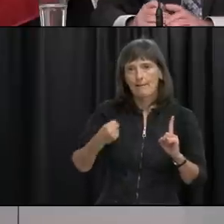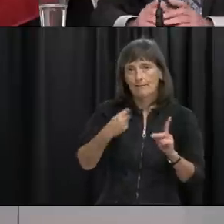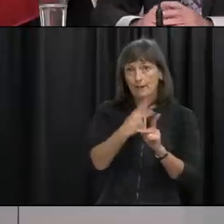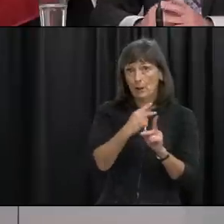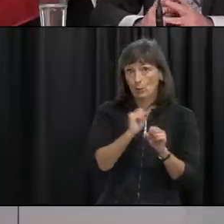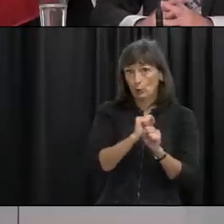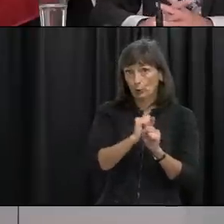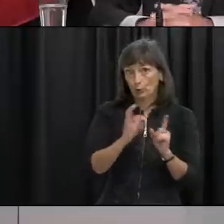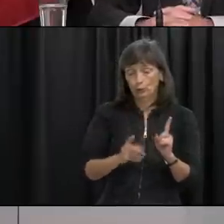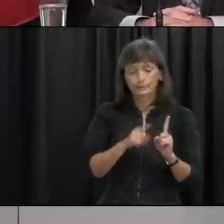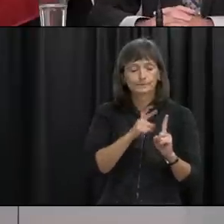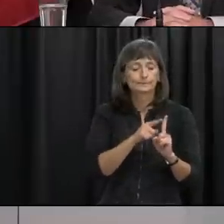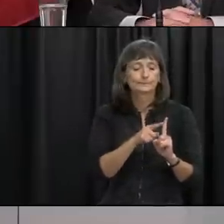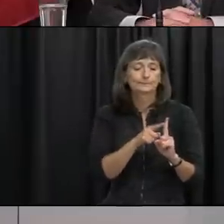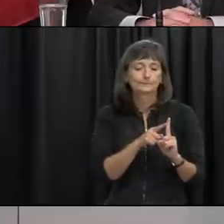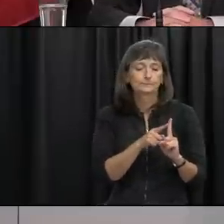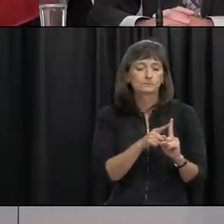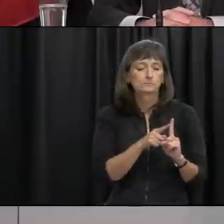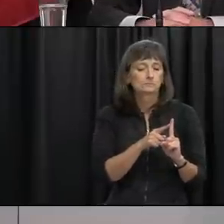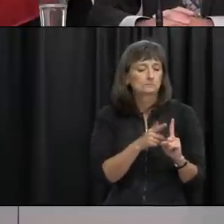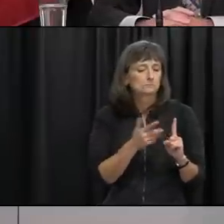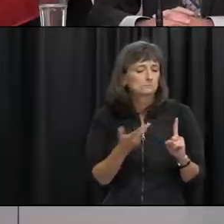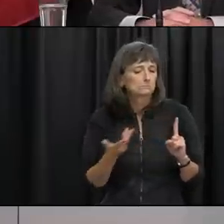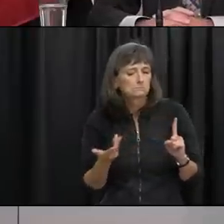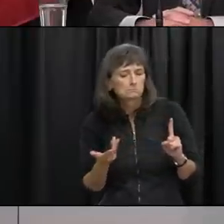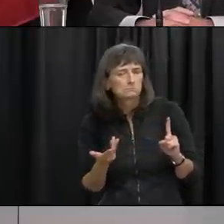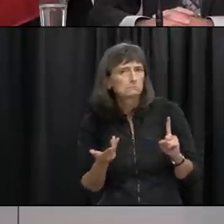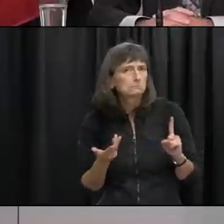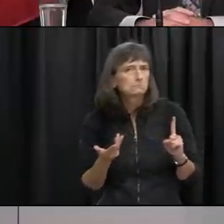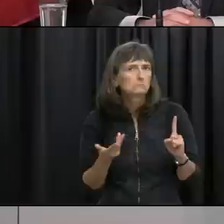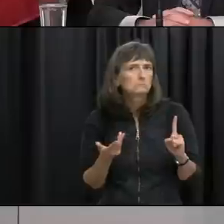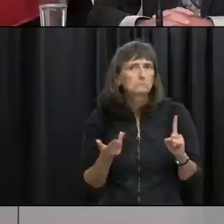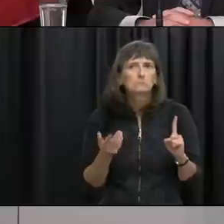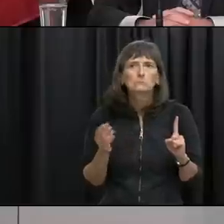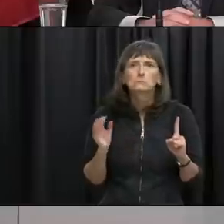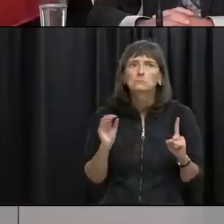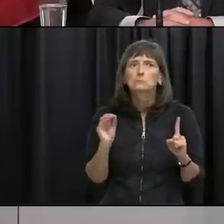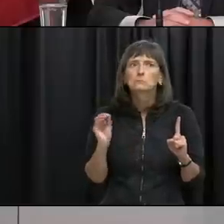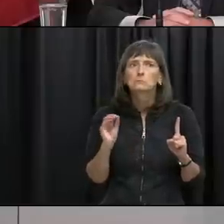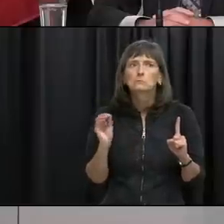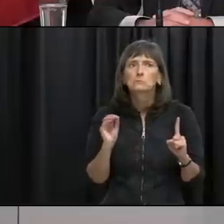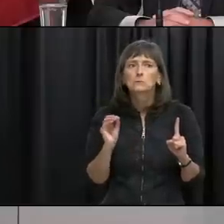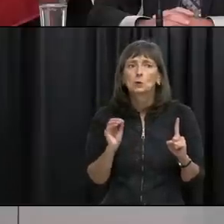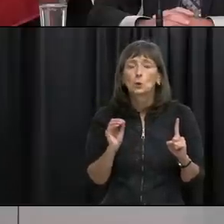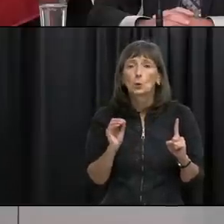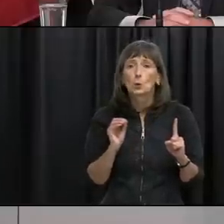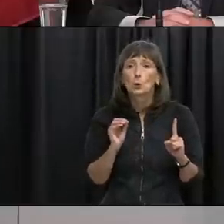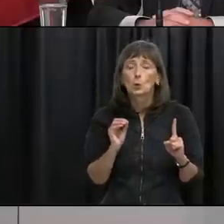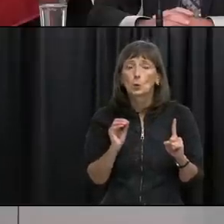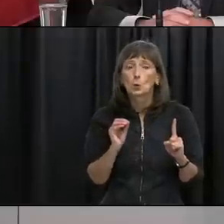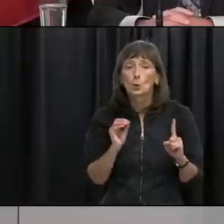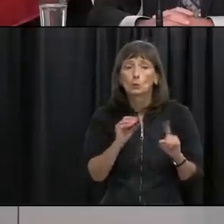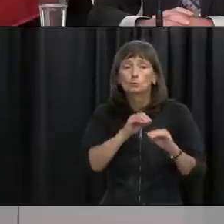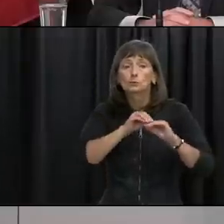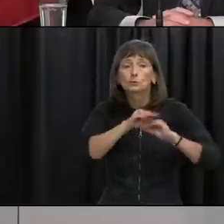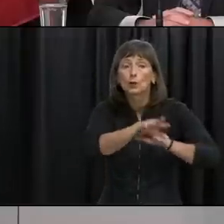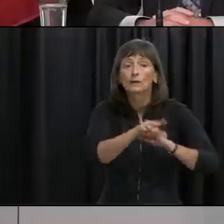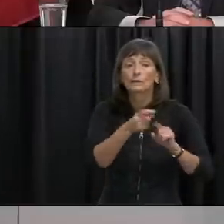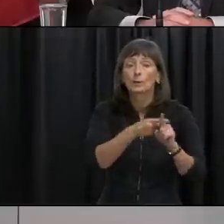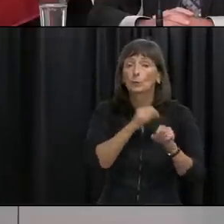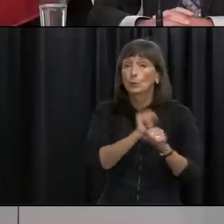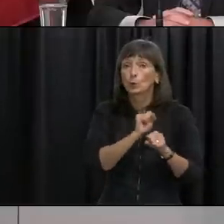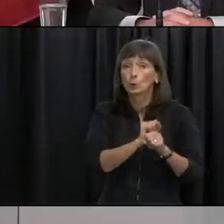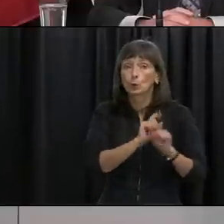see in the news release really any addressing of uh exposure while they were at work can you give us an idea of how many